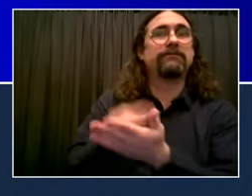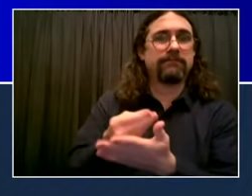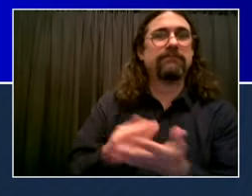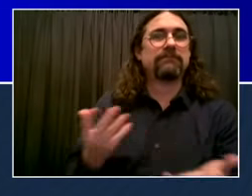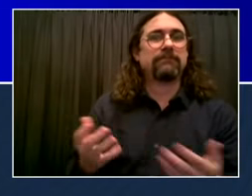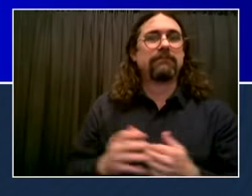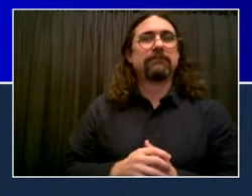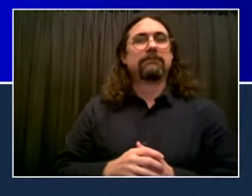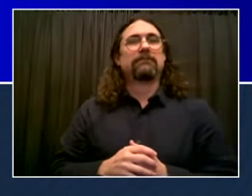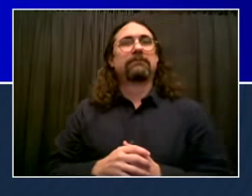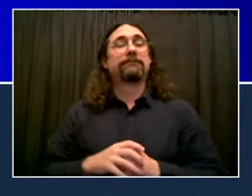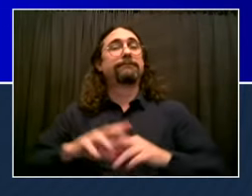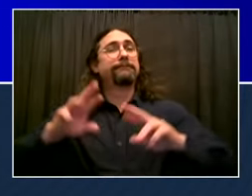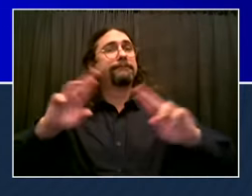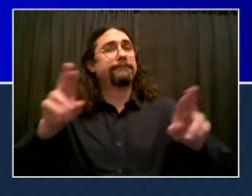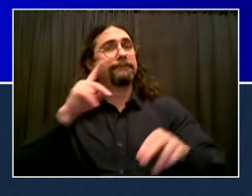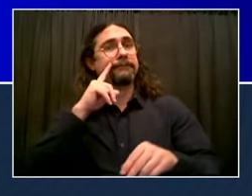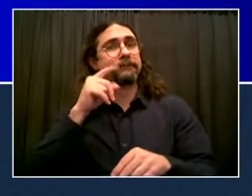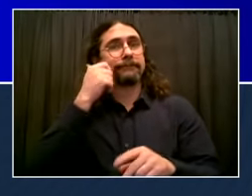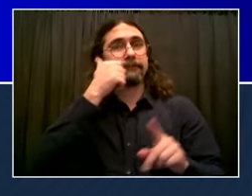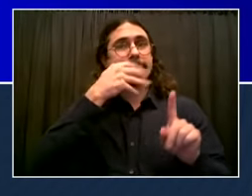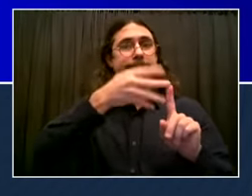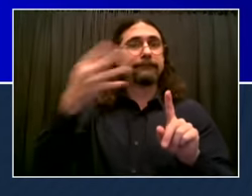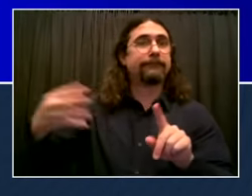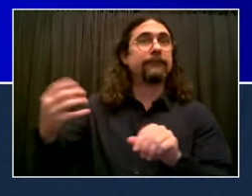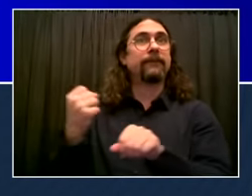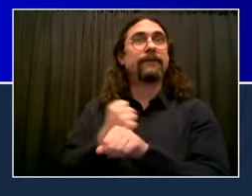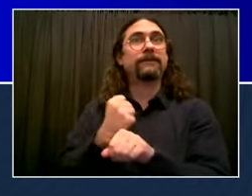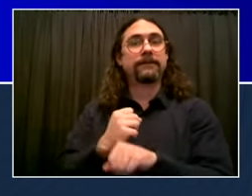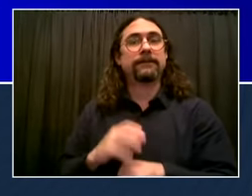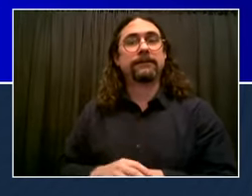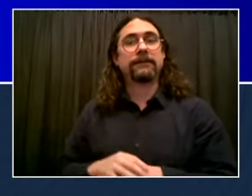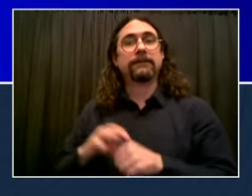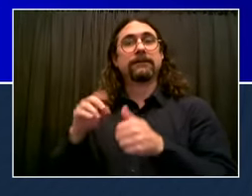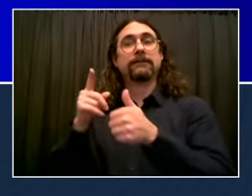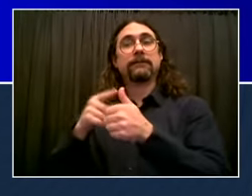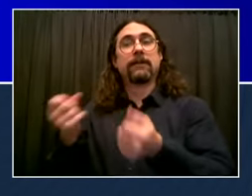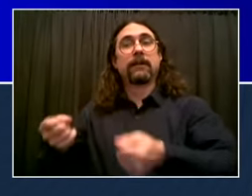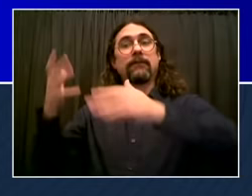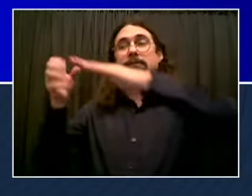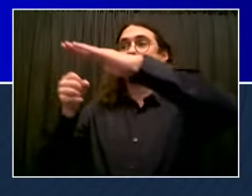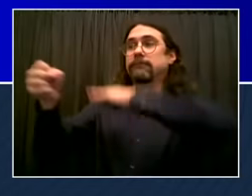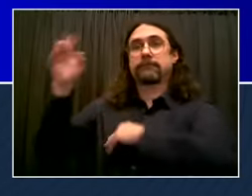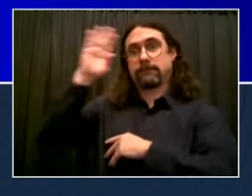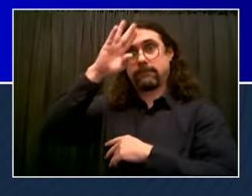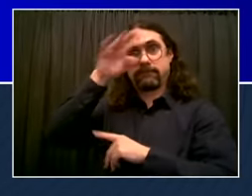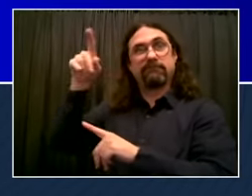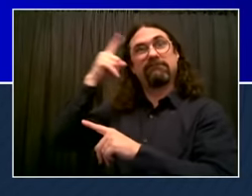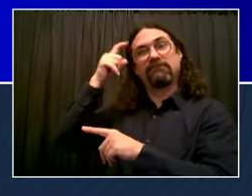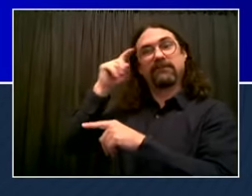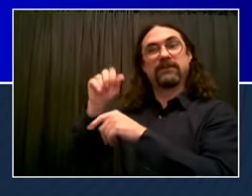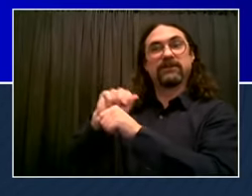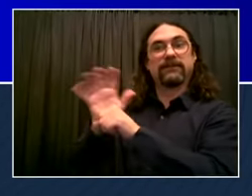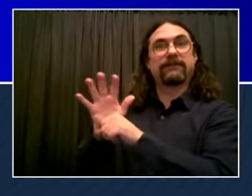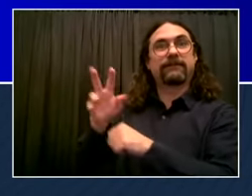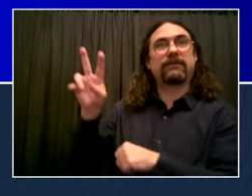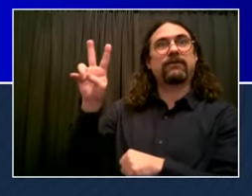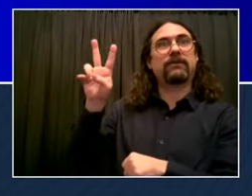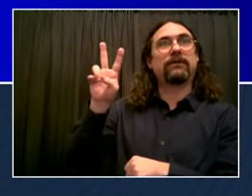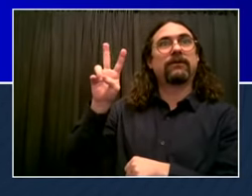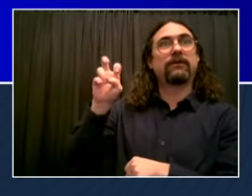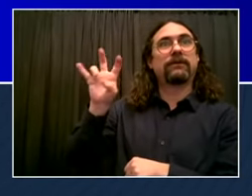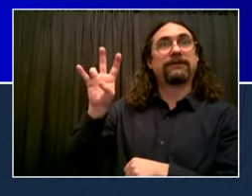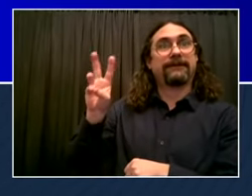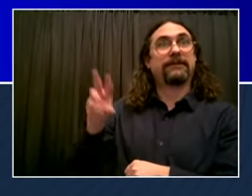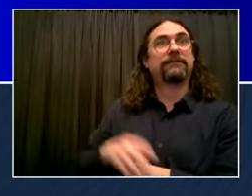COVID-19. Today's report, 276 patients, confirmed positivity 63.6, and the hospitalization rate, 4